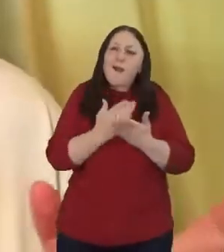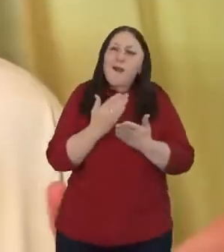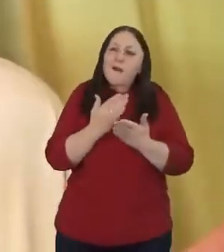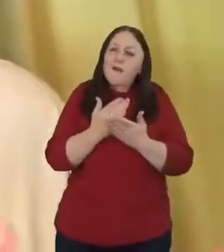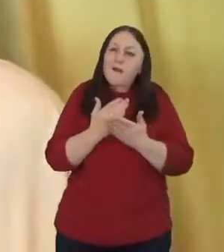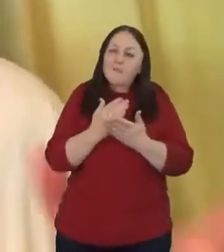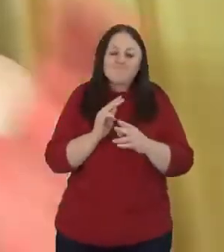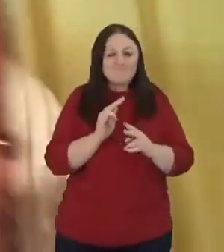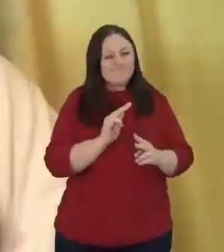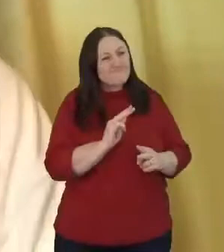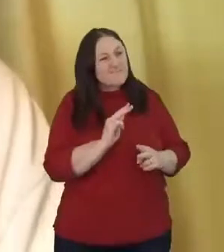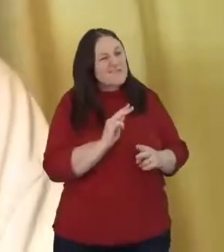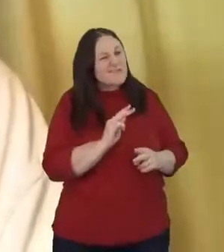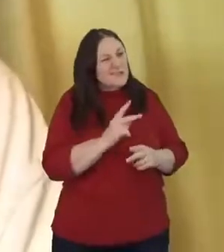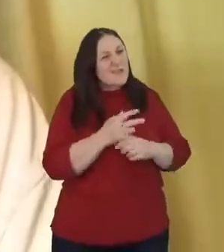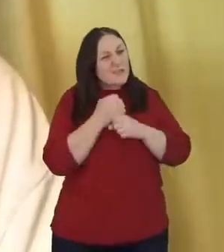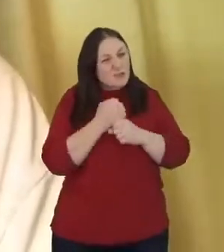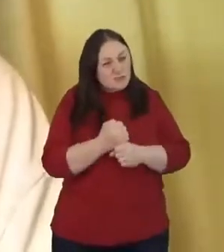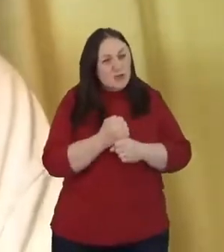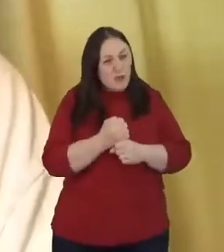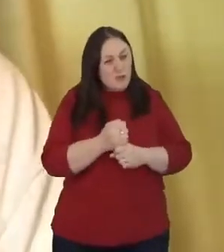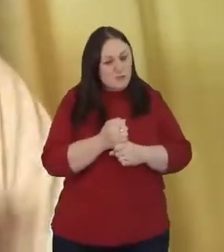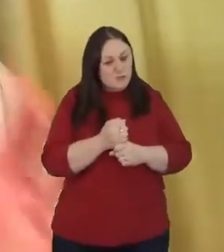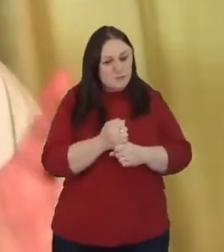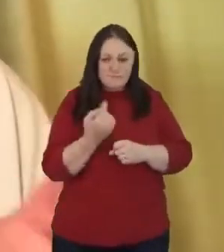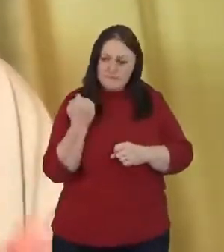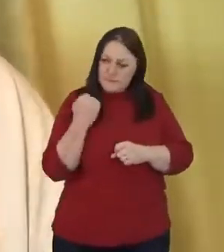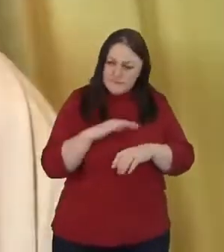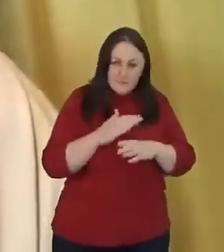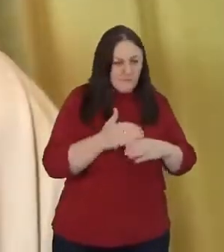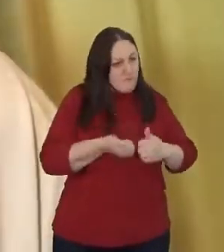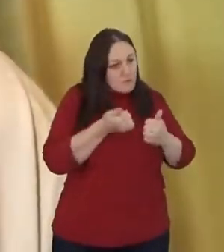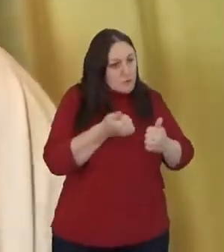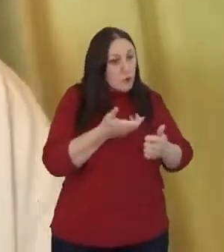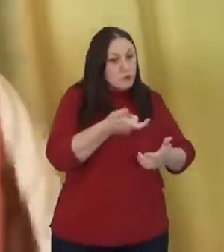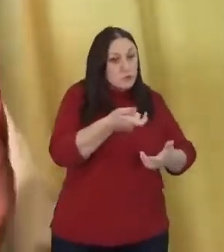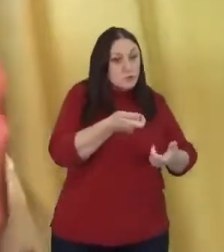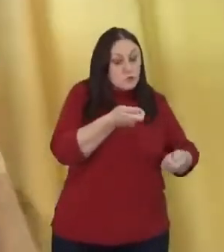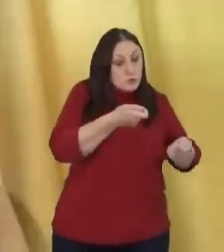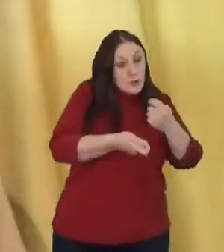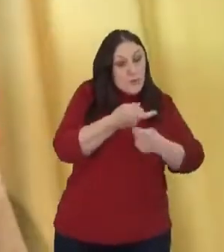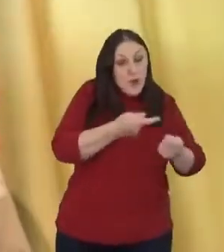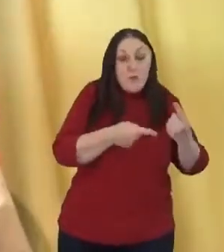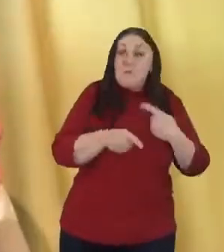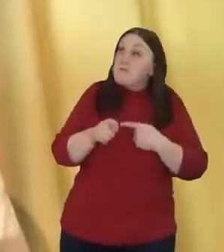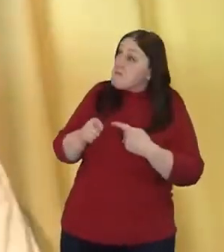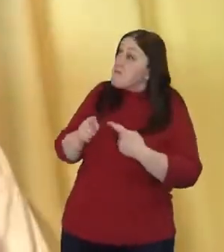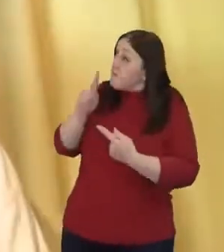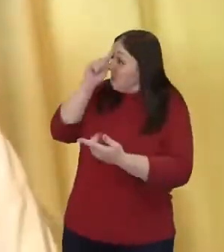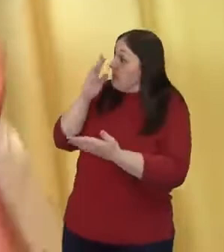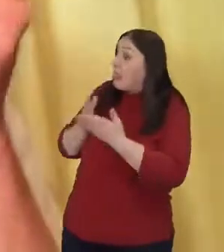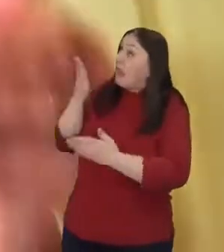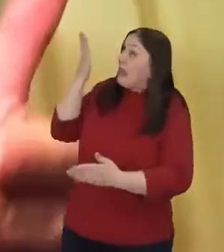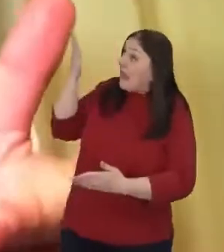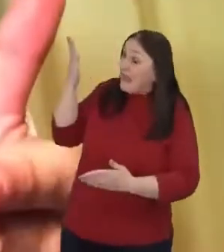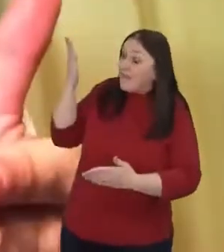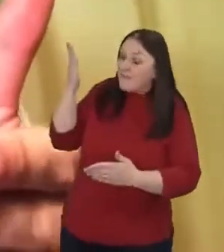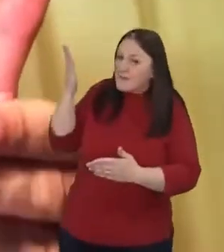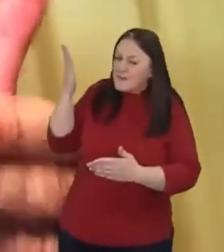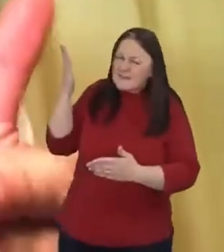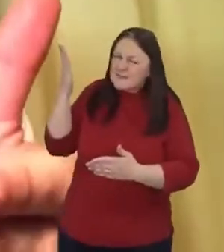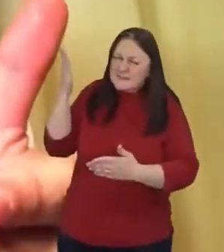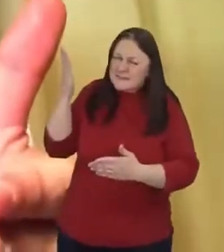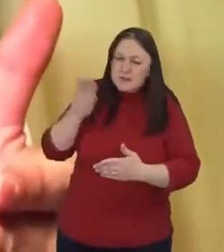making believers than forming disciples. And there's a very big difference between being a believer